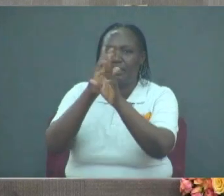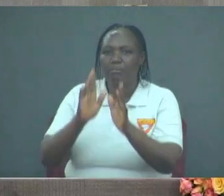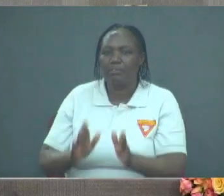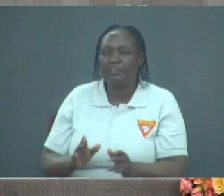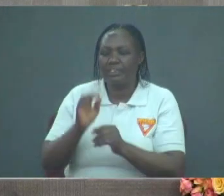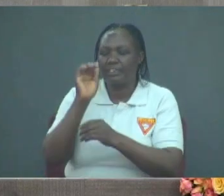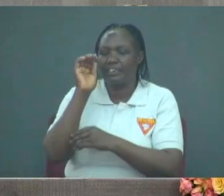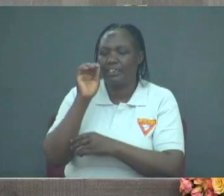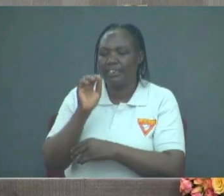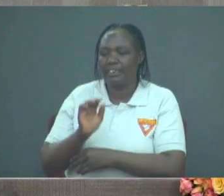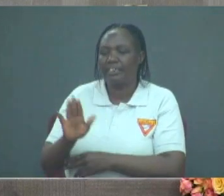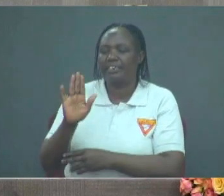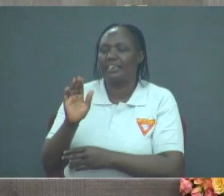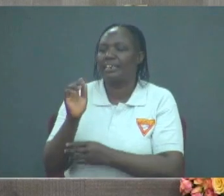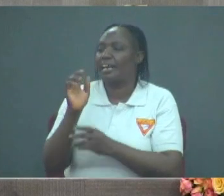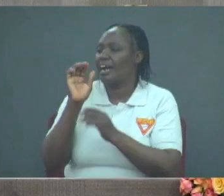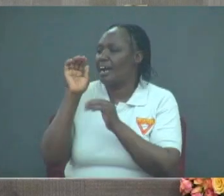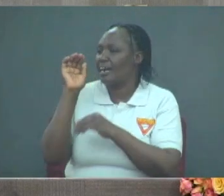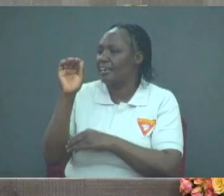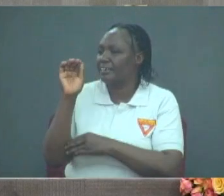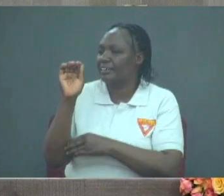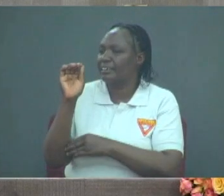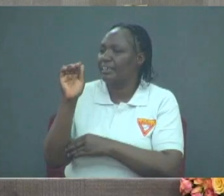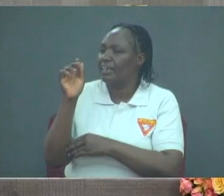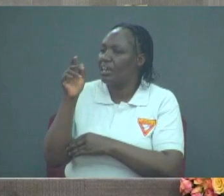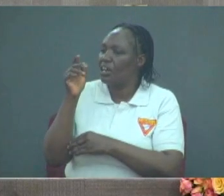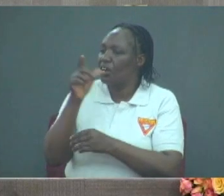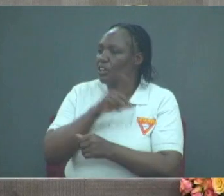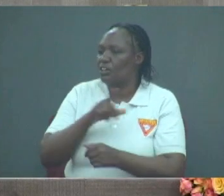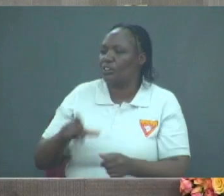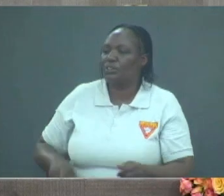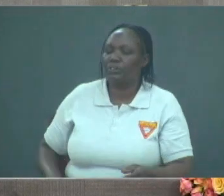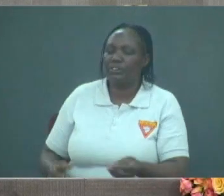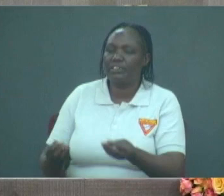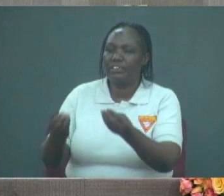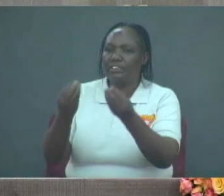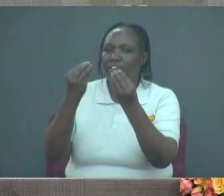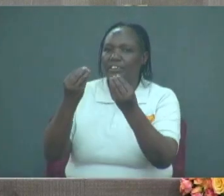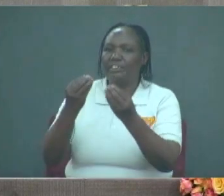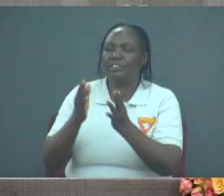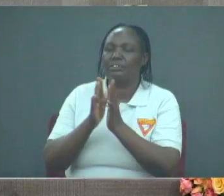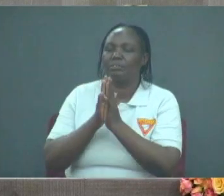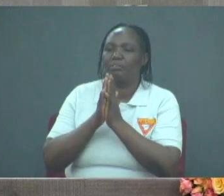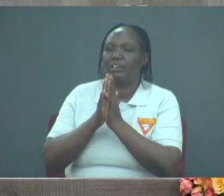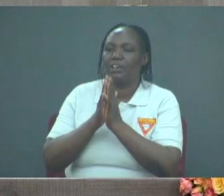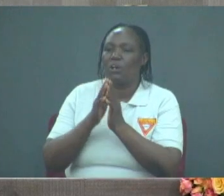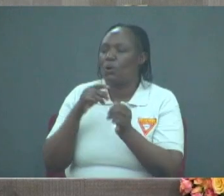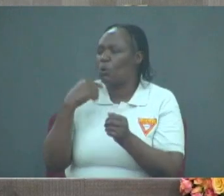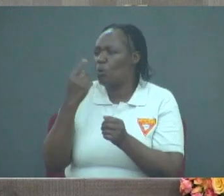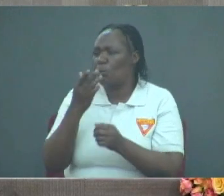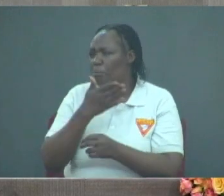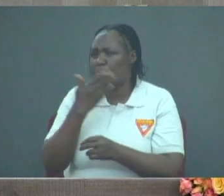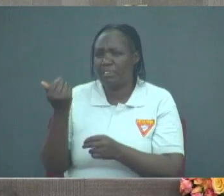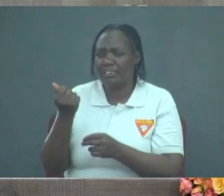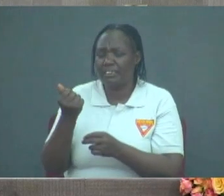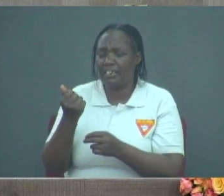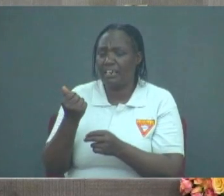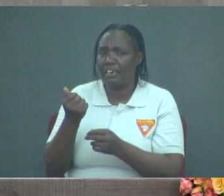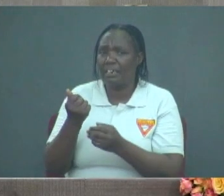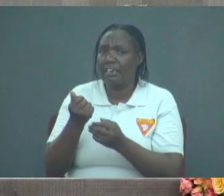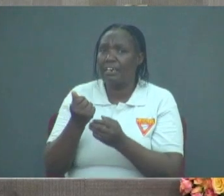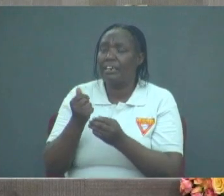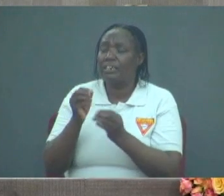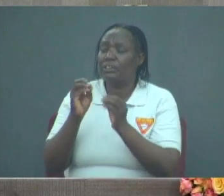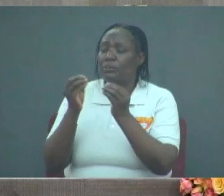asked him, Lord, teach us to pray. And who better to teach us as children how to